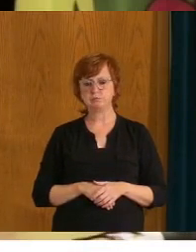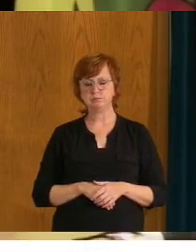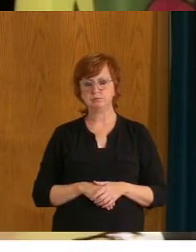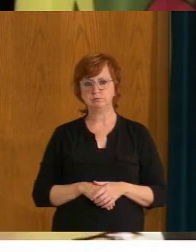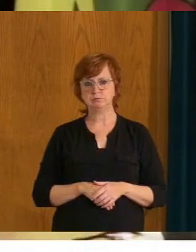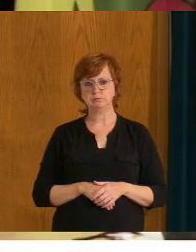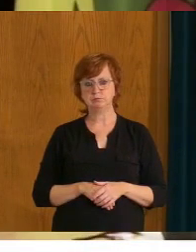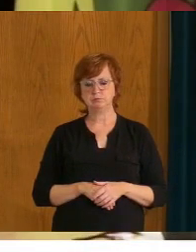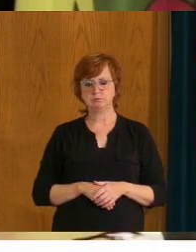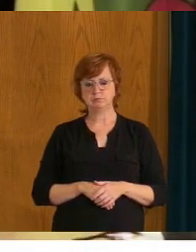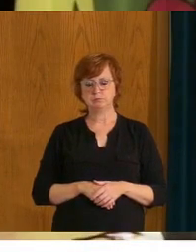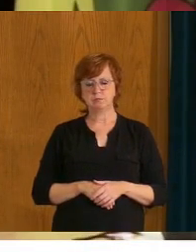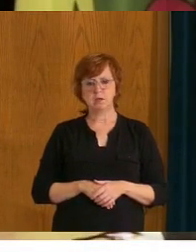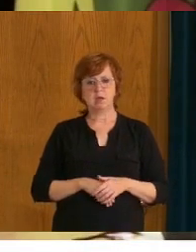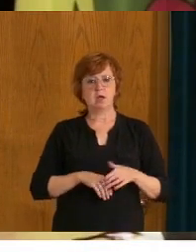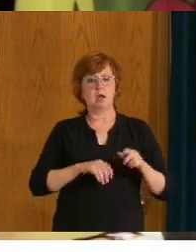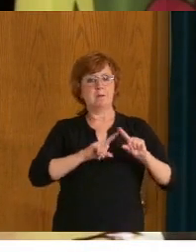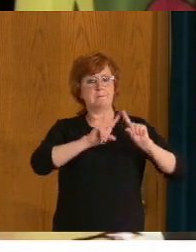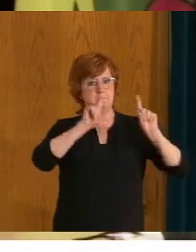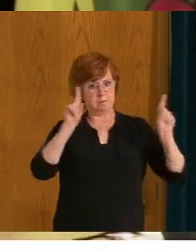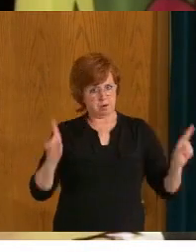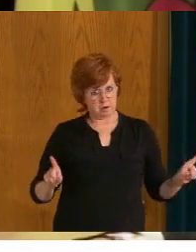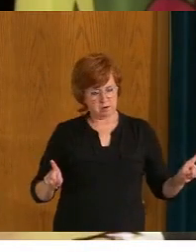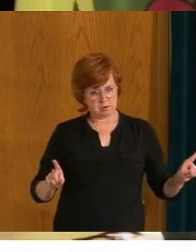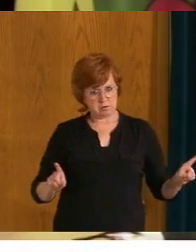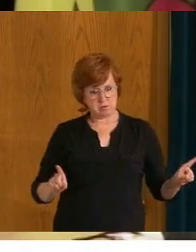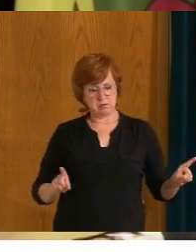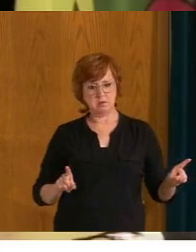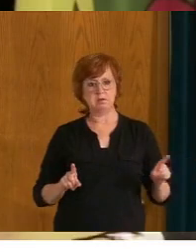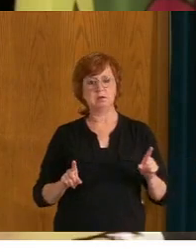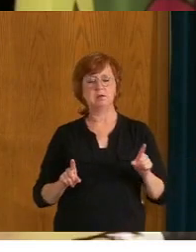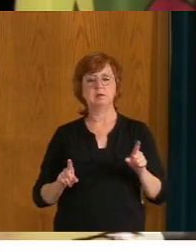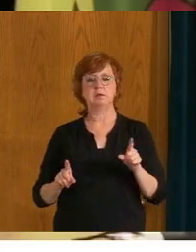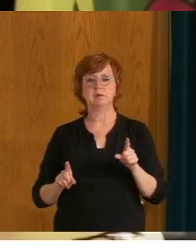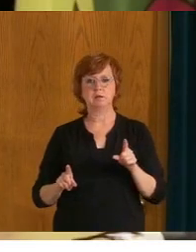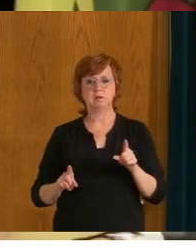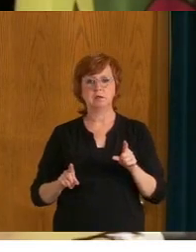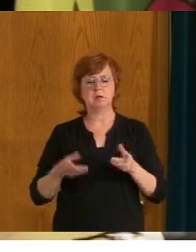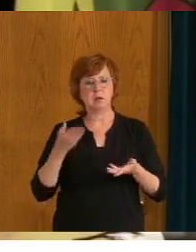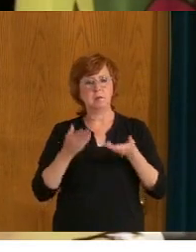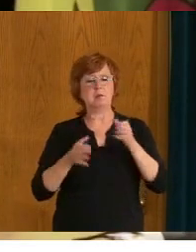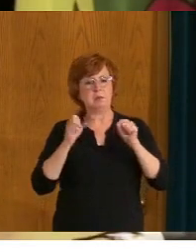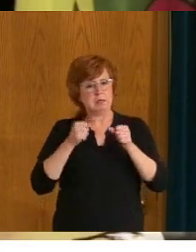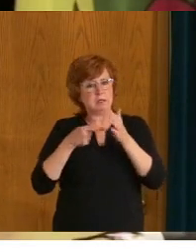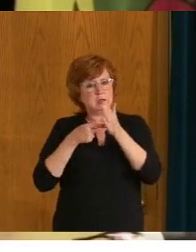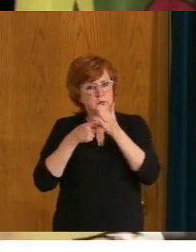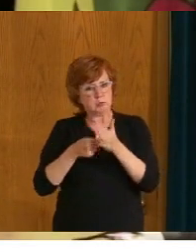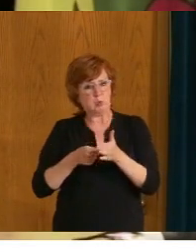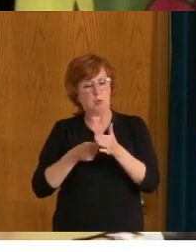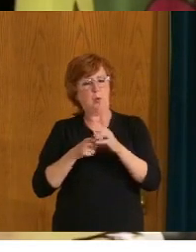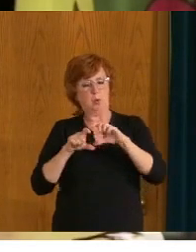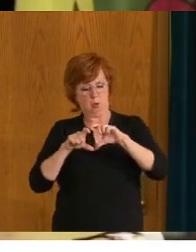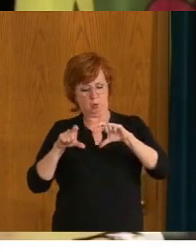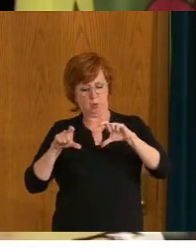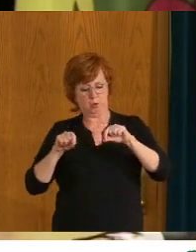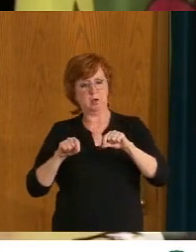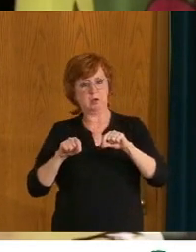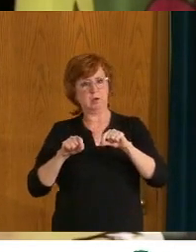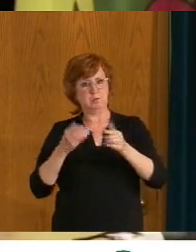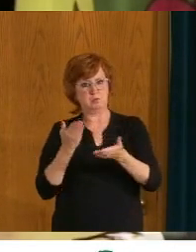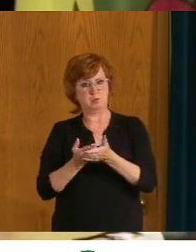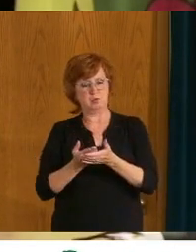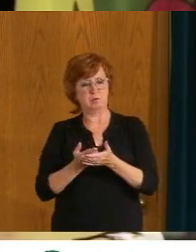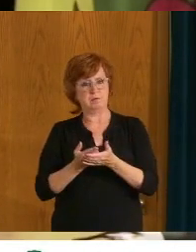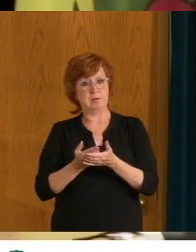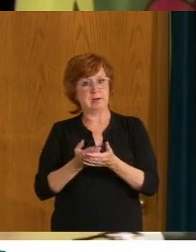requirements to show a vaccination. They won't be in the provincial scope or sphere of influence, but in